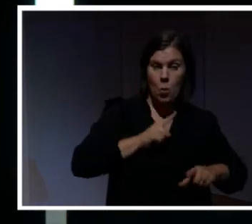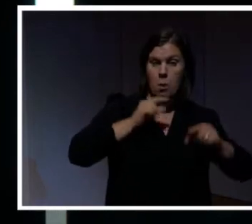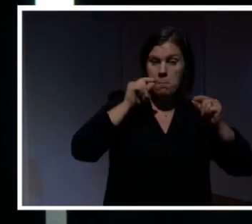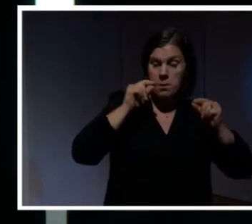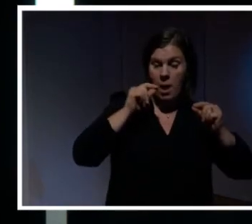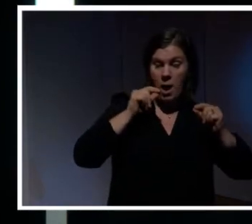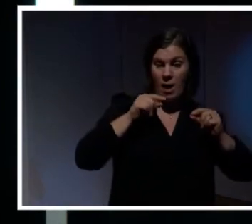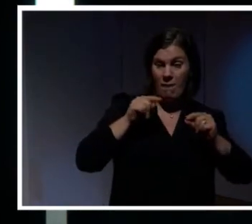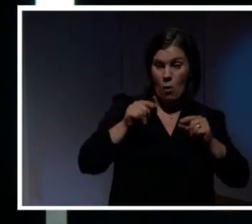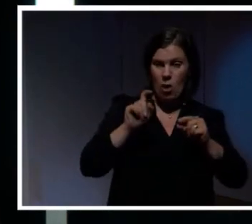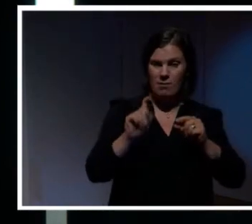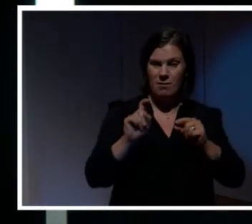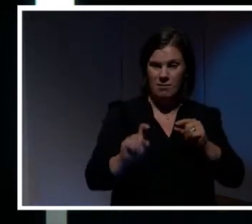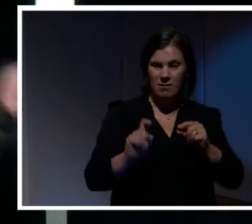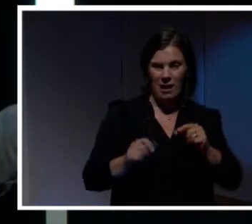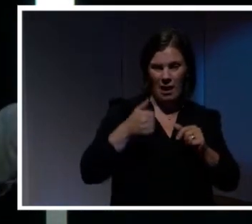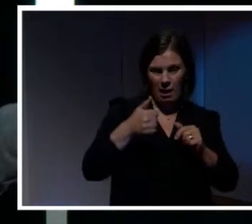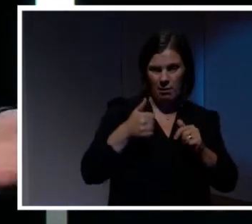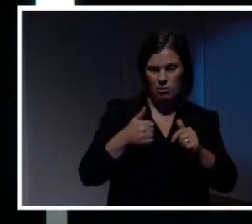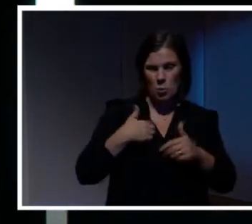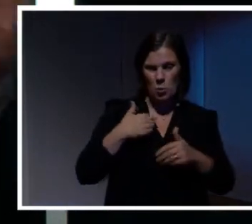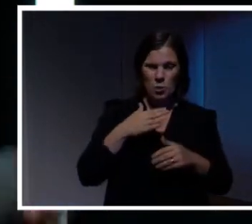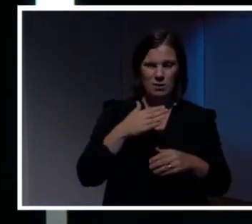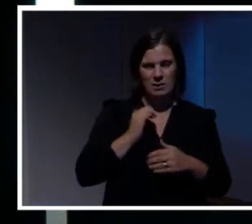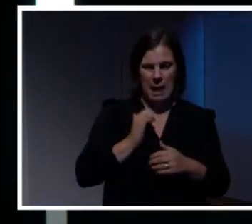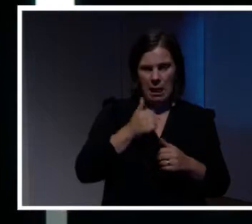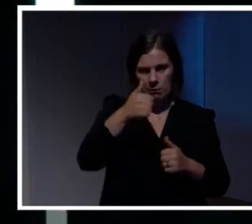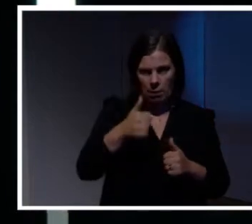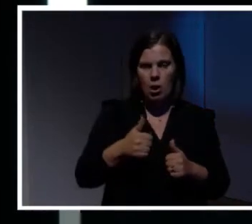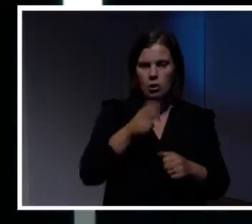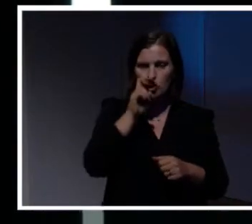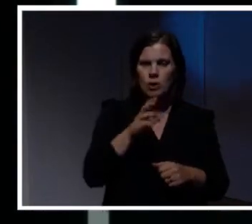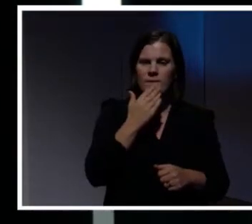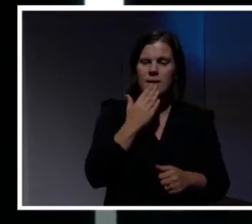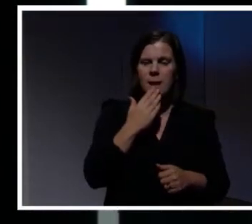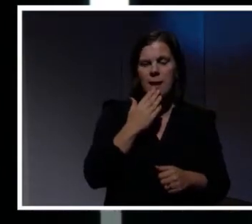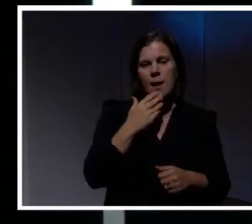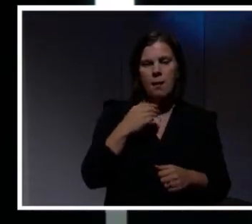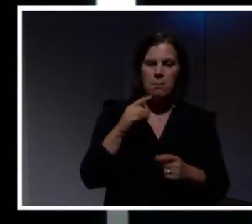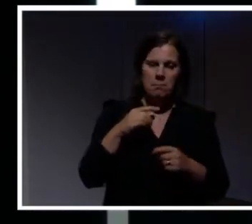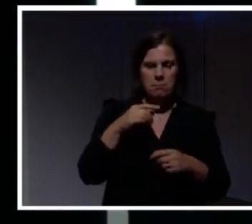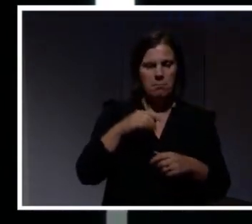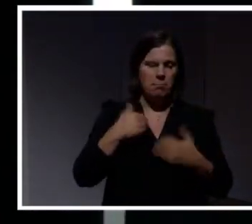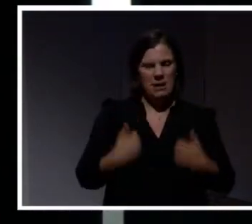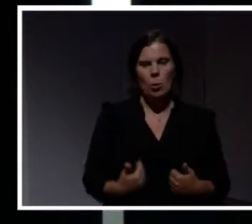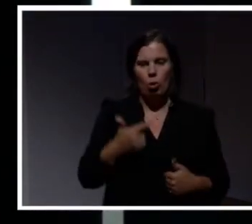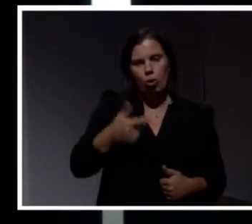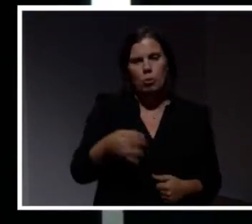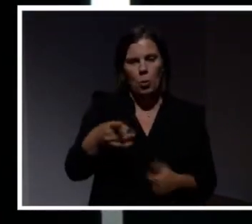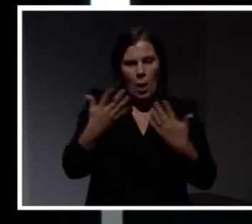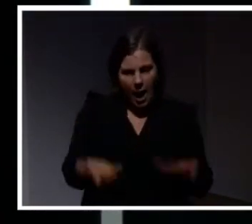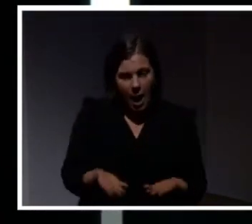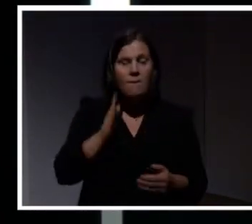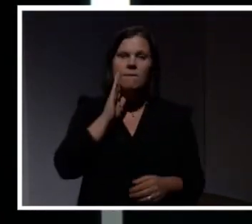people liked was where you were able to predict what type of personality they had. And the extreme of this was that